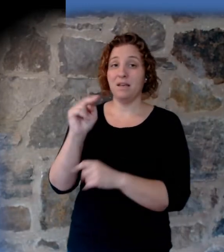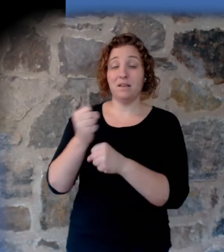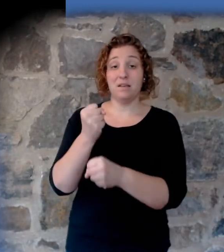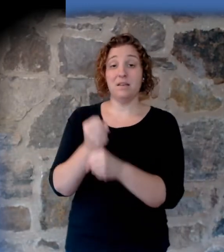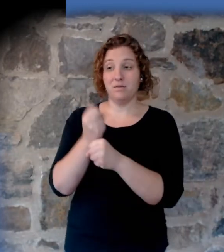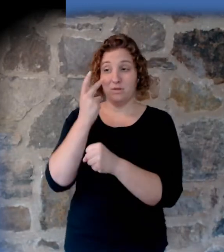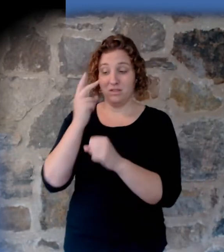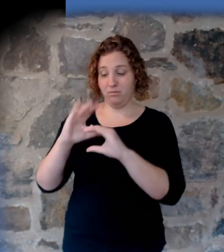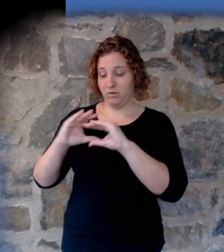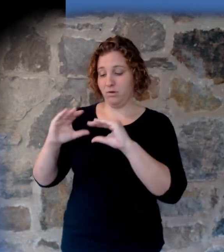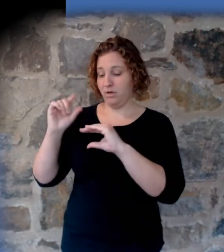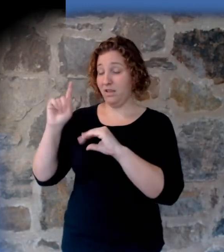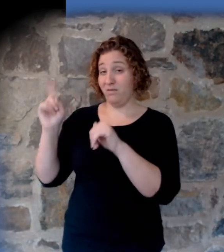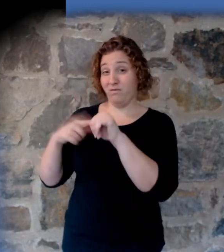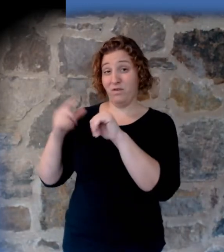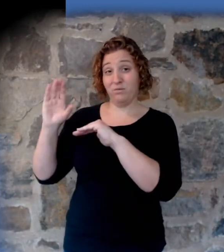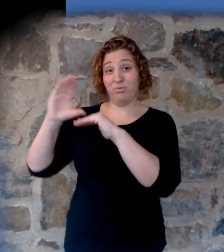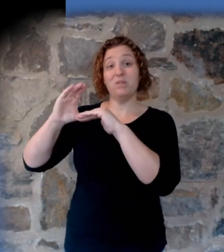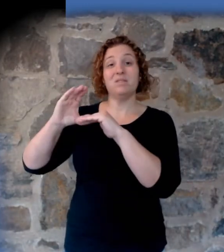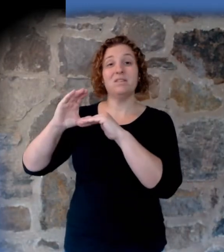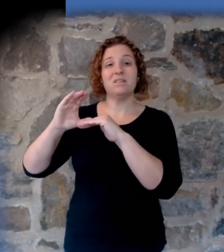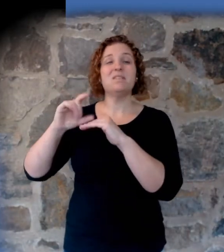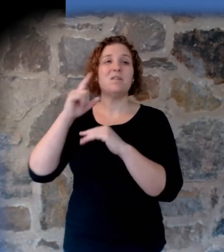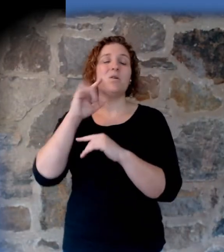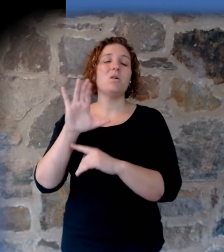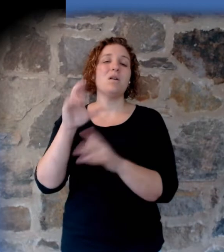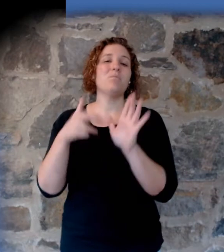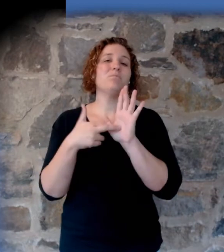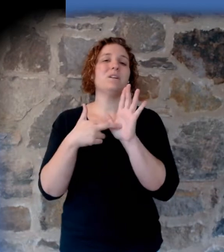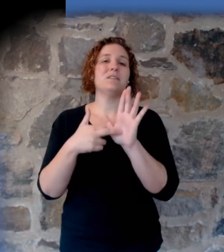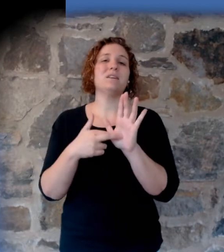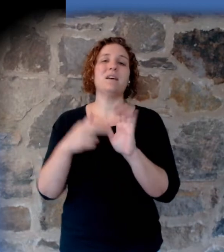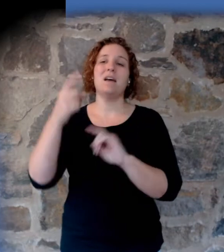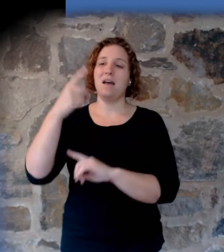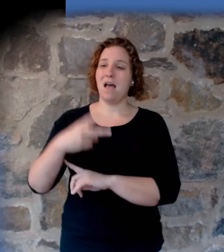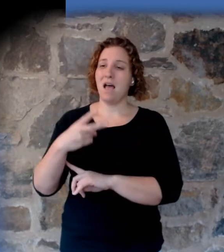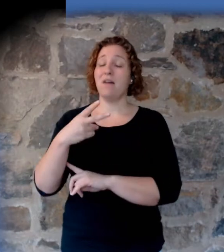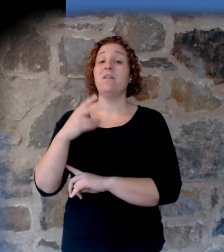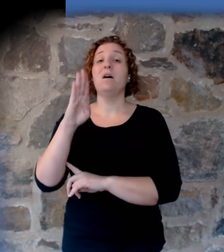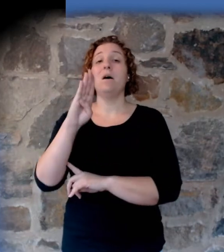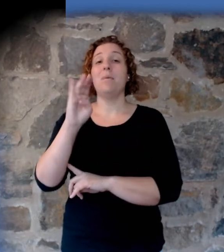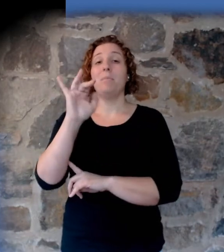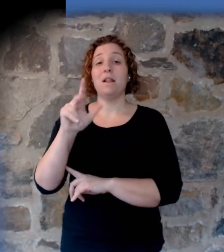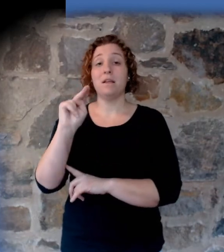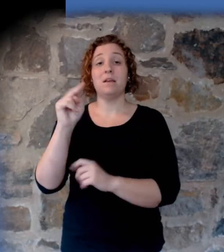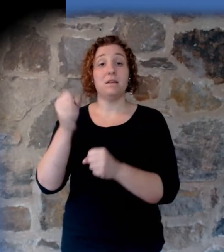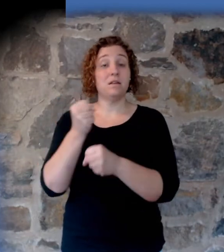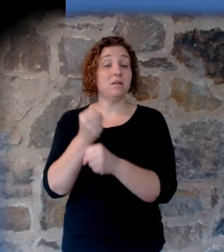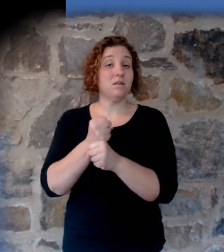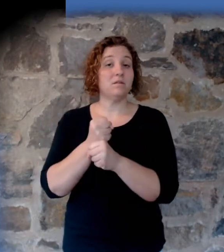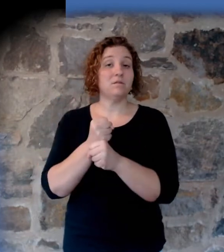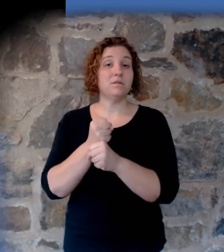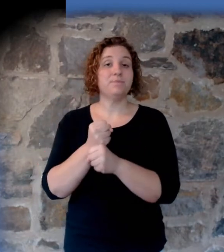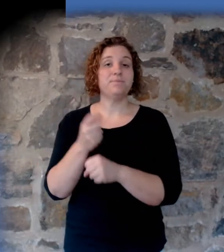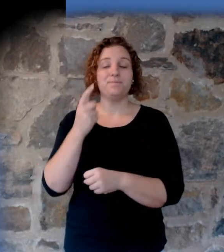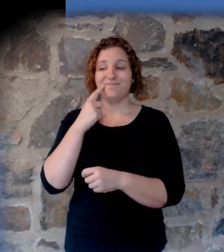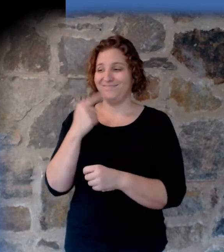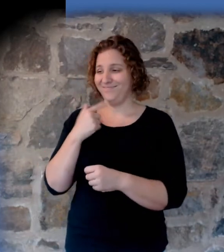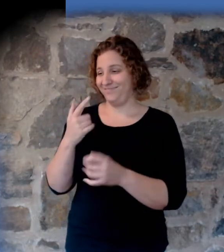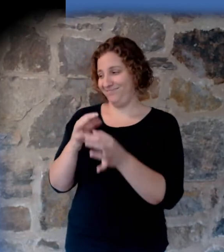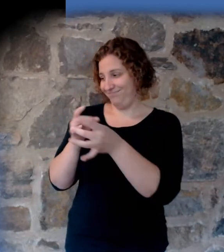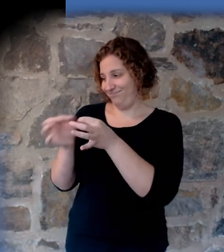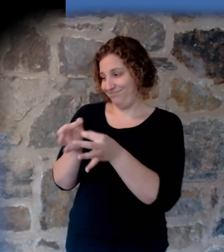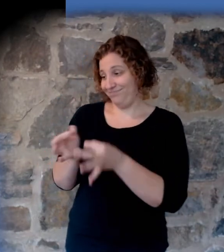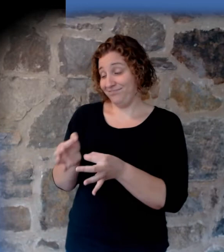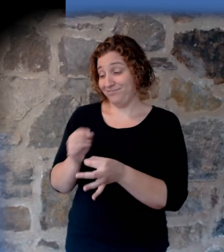layer of the sedimentary rock? Yeah, they say that maybe half a billion years there. Okay, and that's what their explanation of